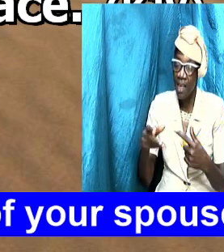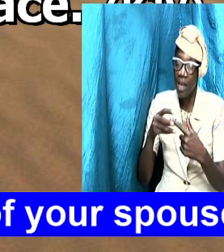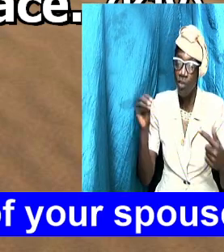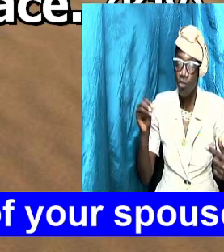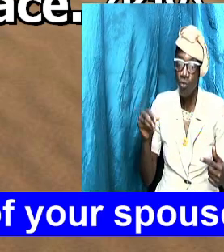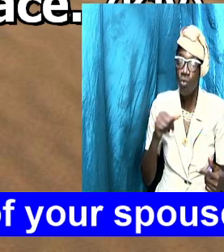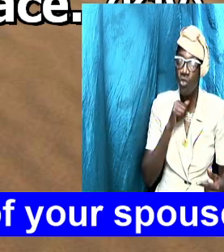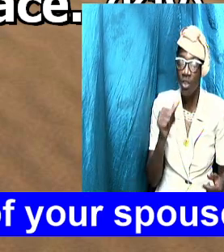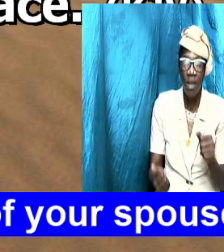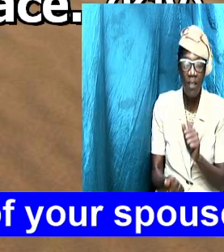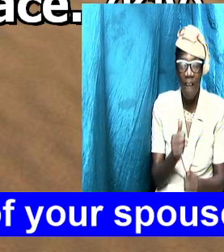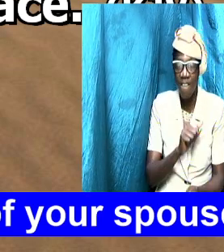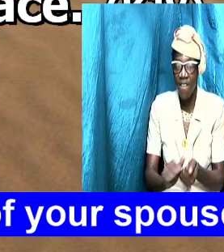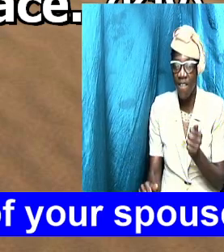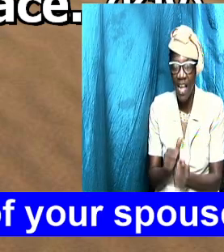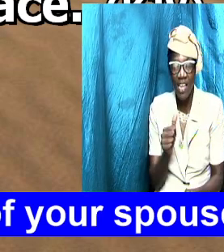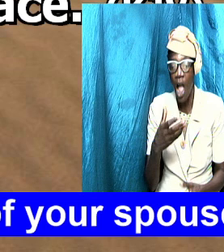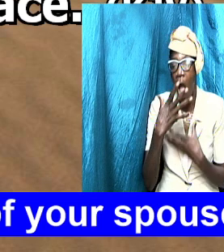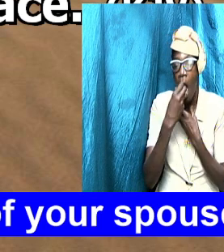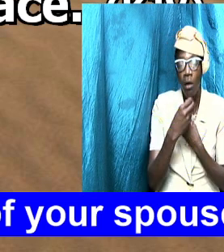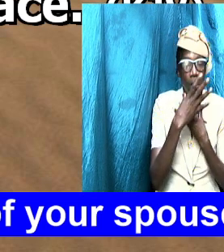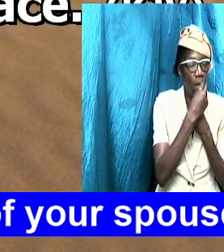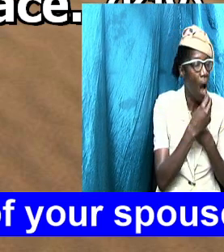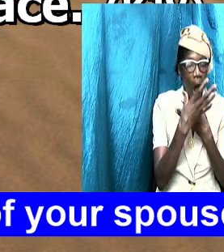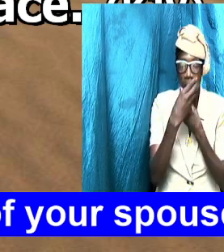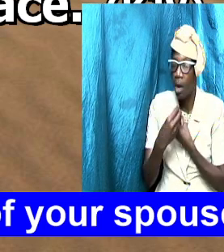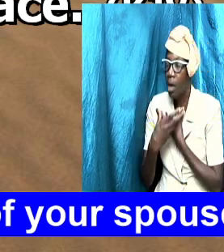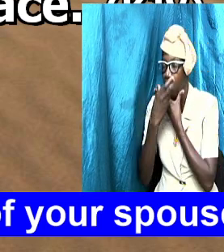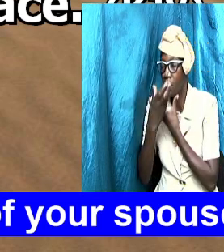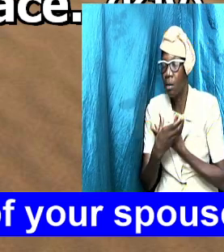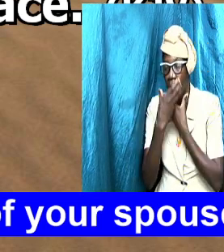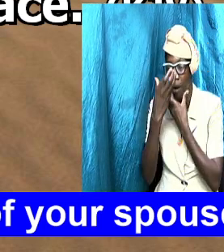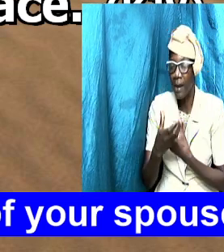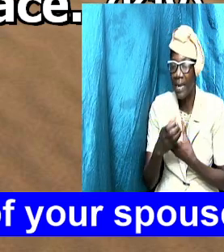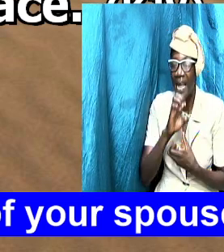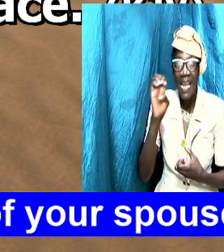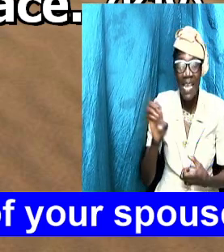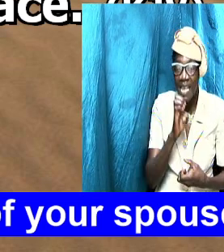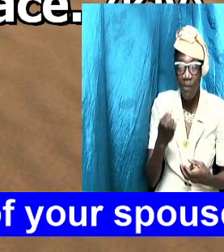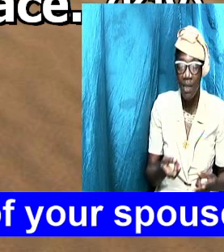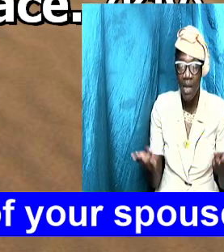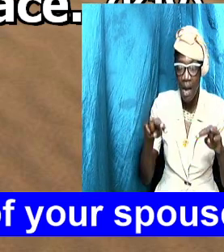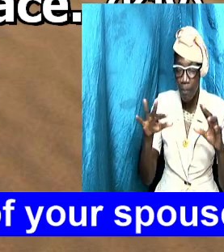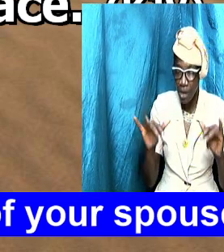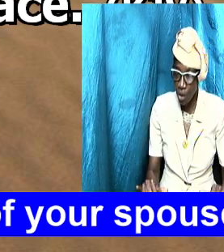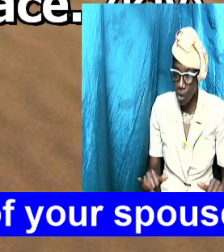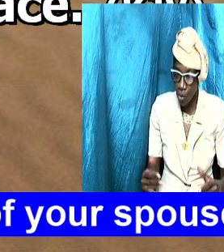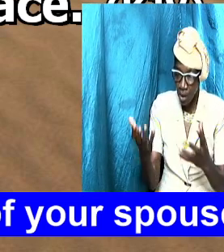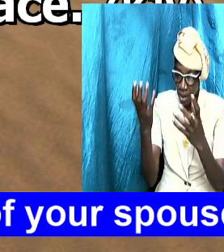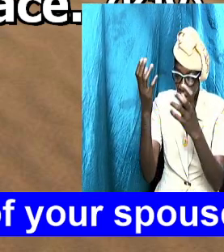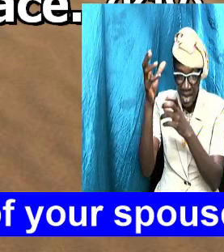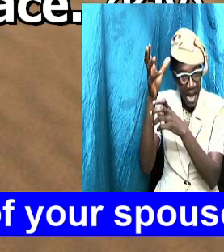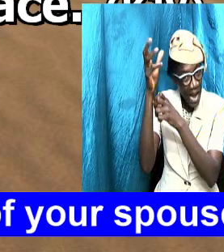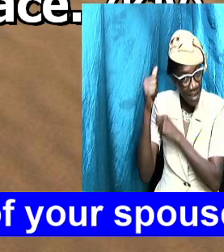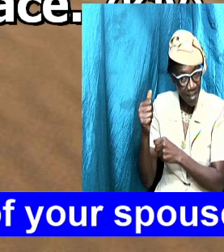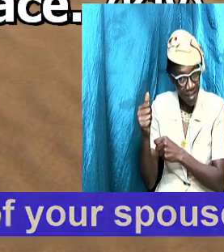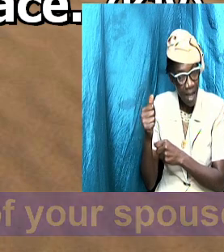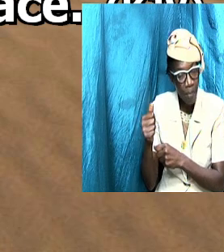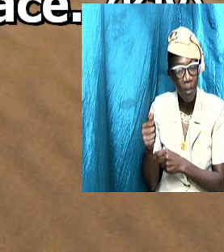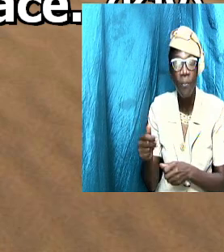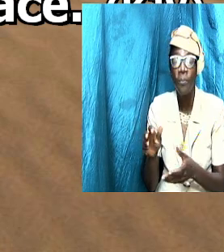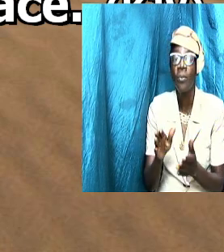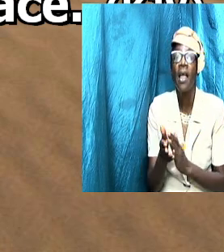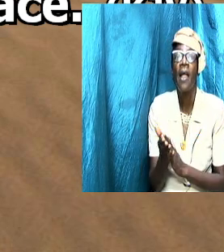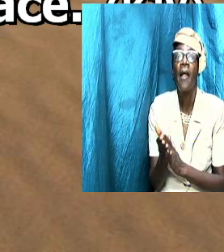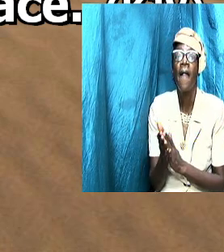fight and quarrel even if it is happening now you're going to accept peace and you're going to make up that I'm going to cut this out we're going to reduce